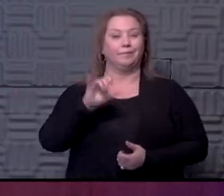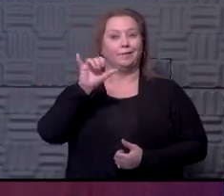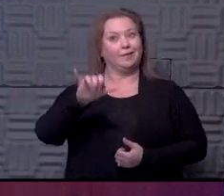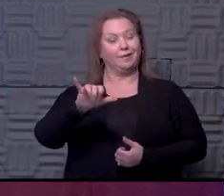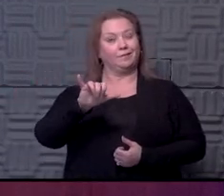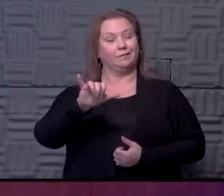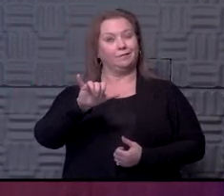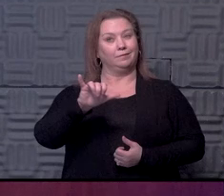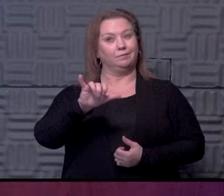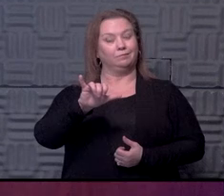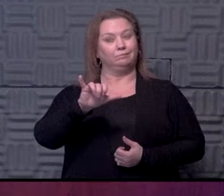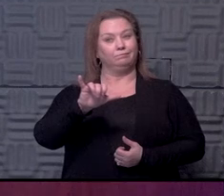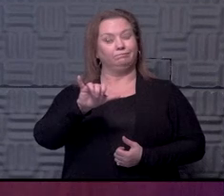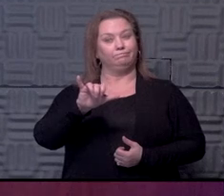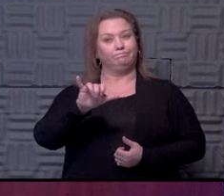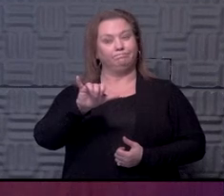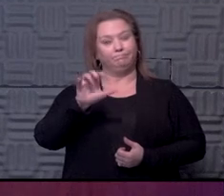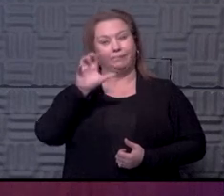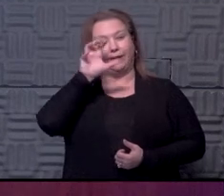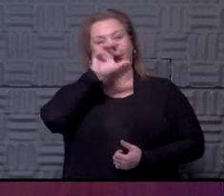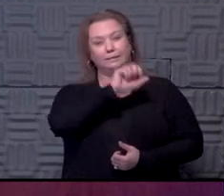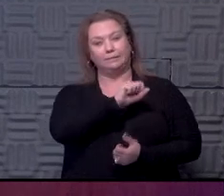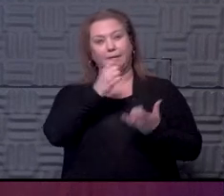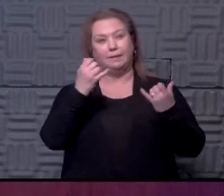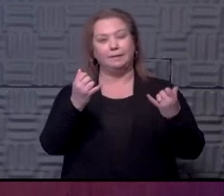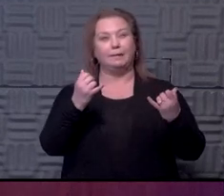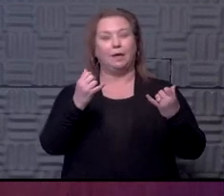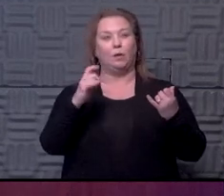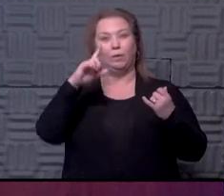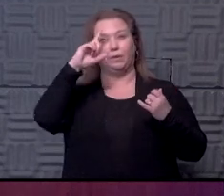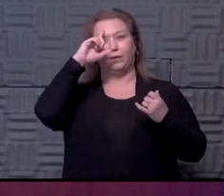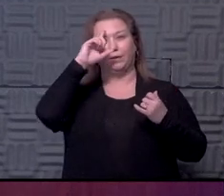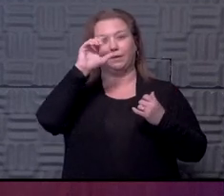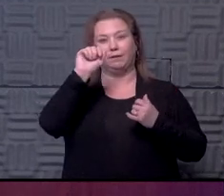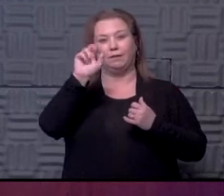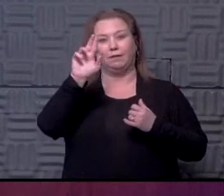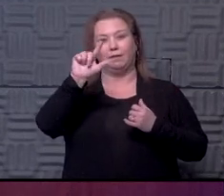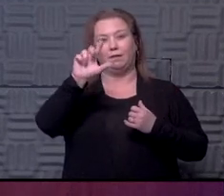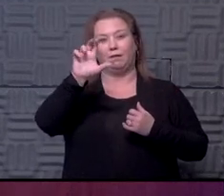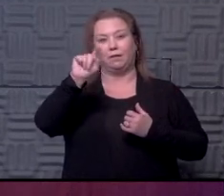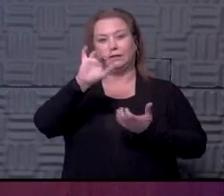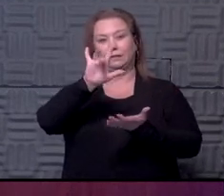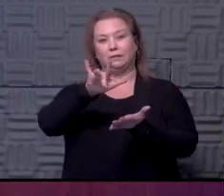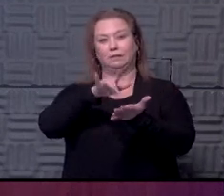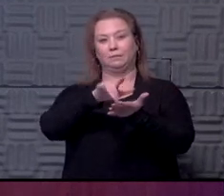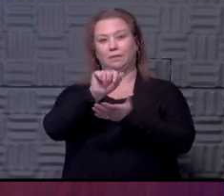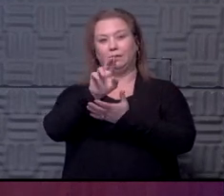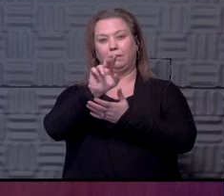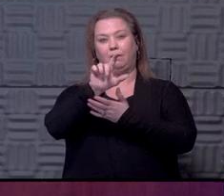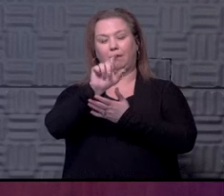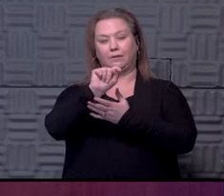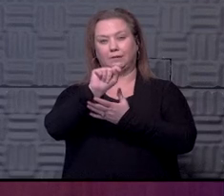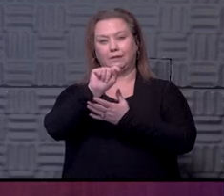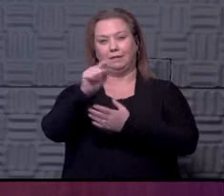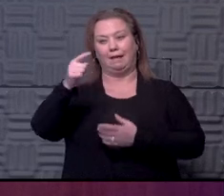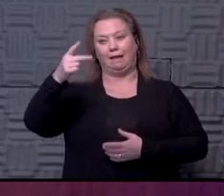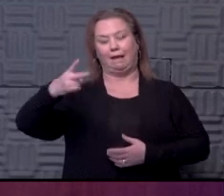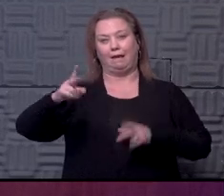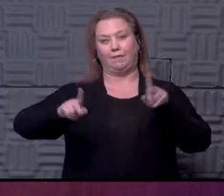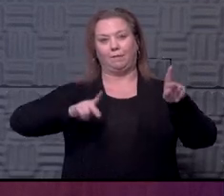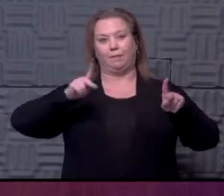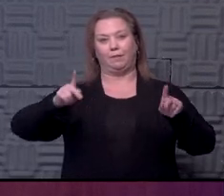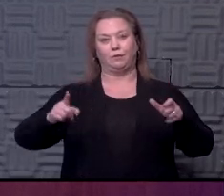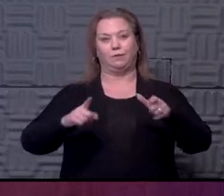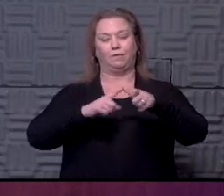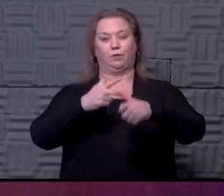it's estimated now that we're looking in, say, August, mid-August, before half of the population has a